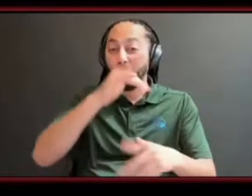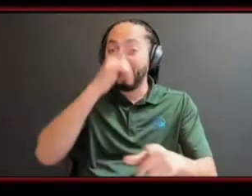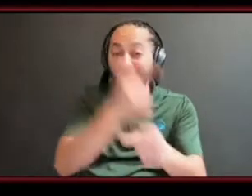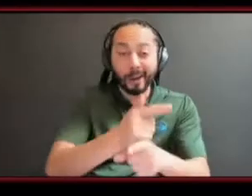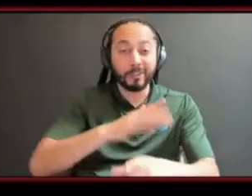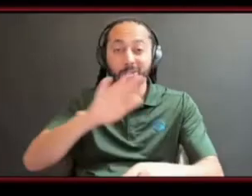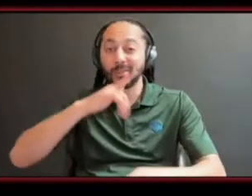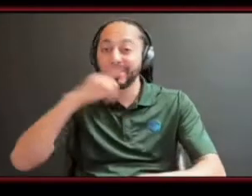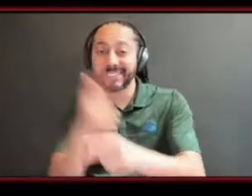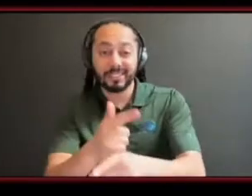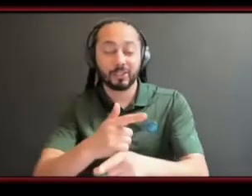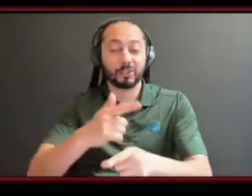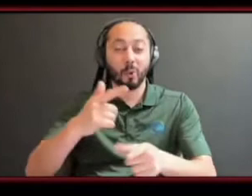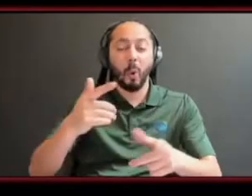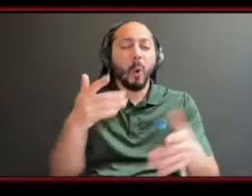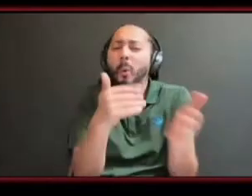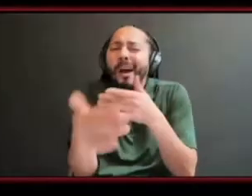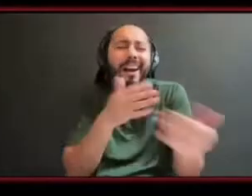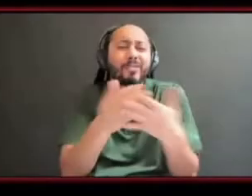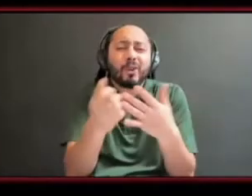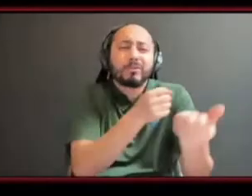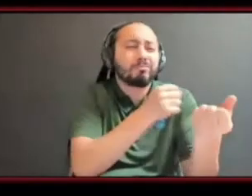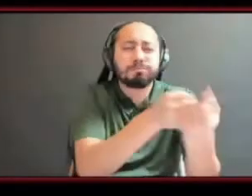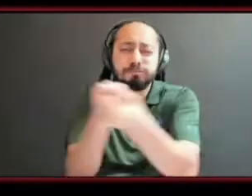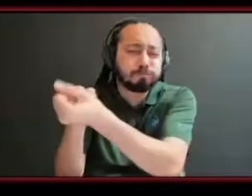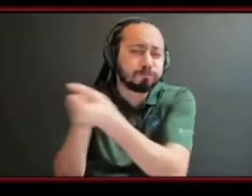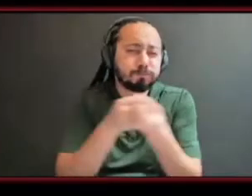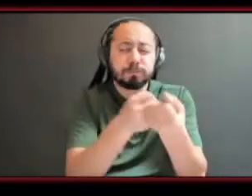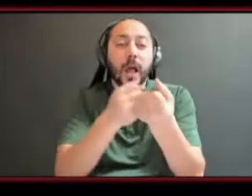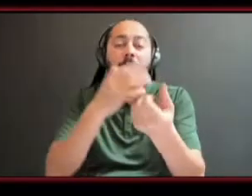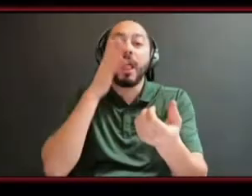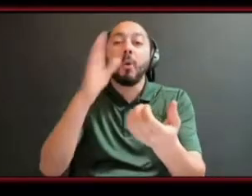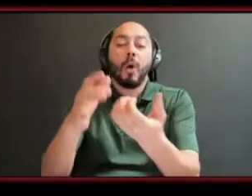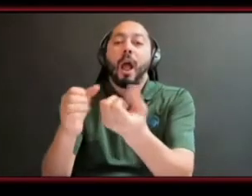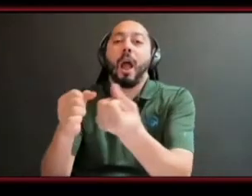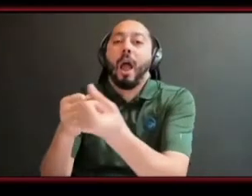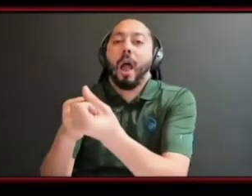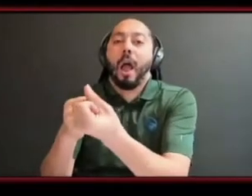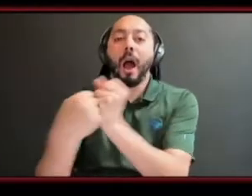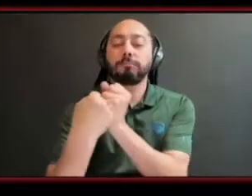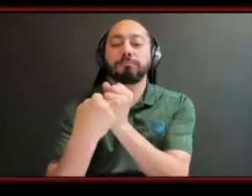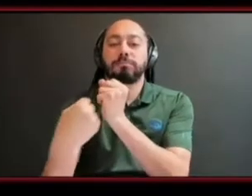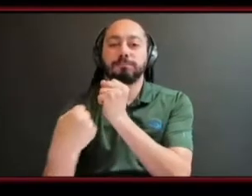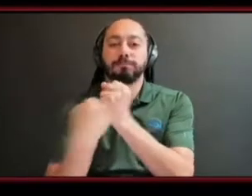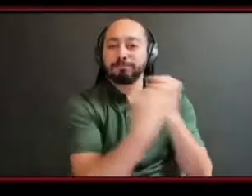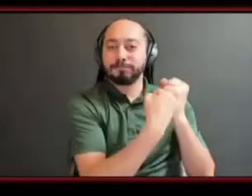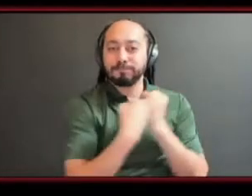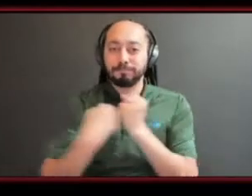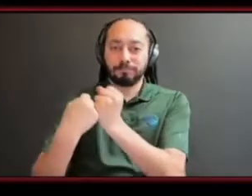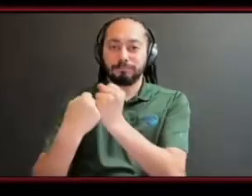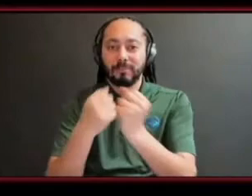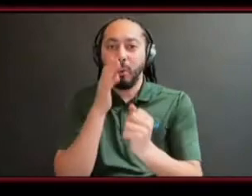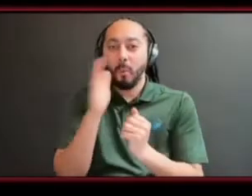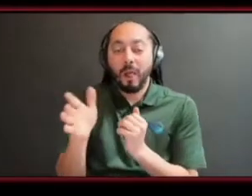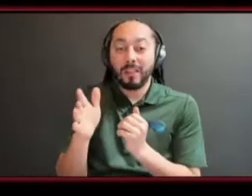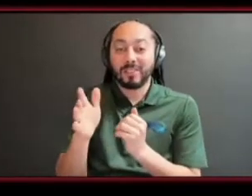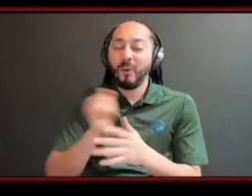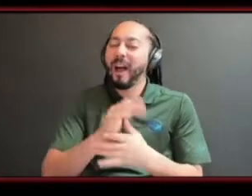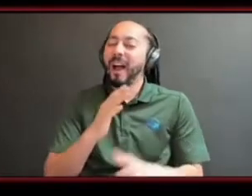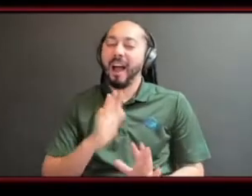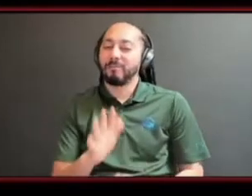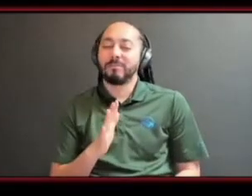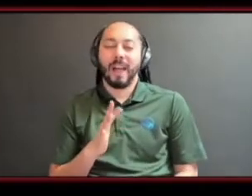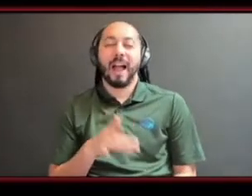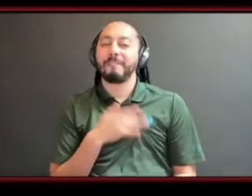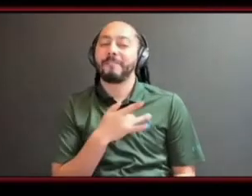for that matter you know i feel like it will always come back full 10 you know what i mean so i i feel you 100 when you say you know you see